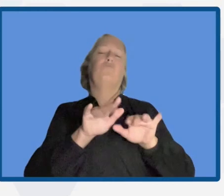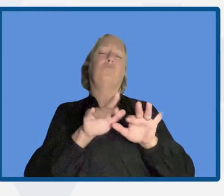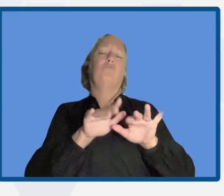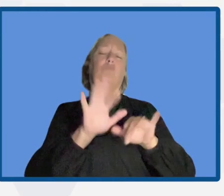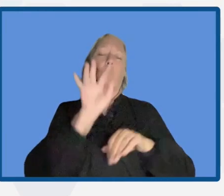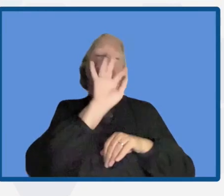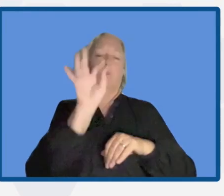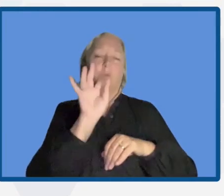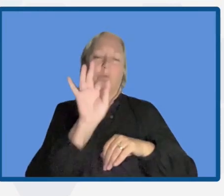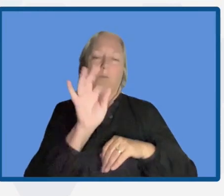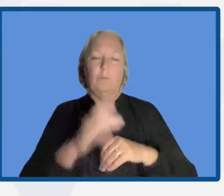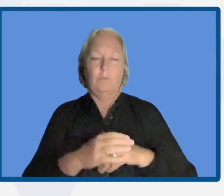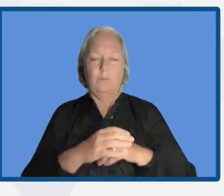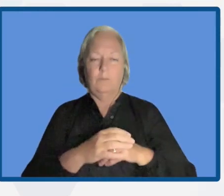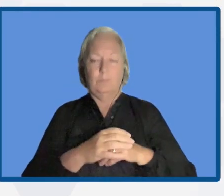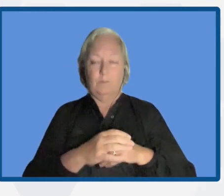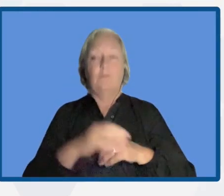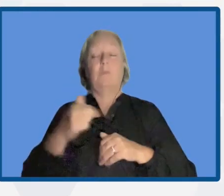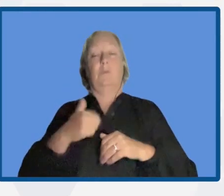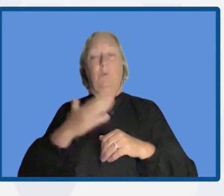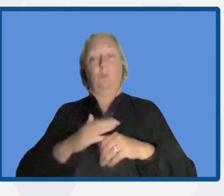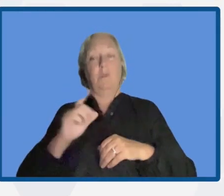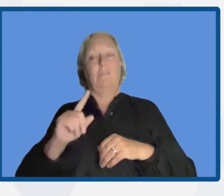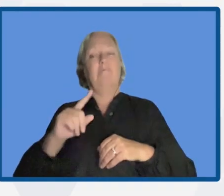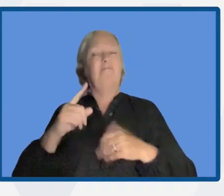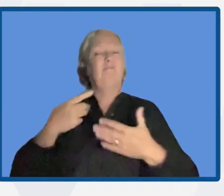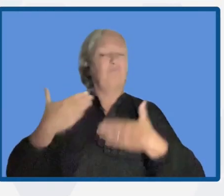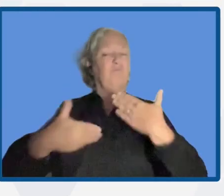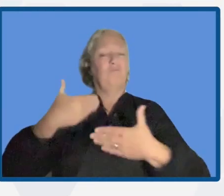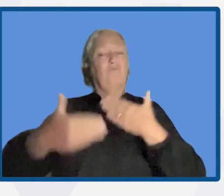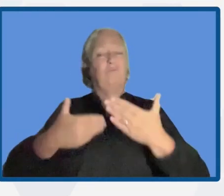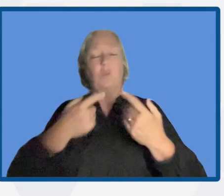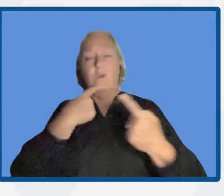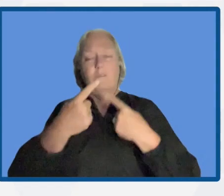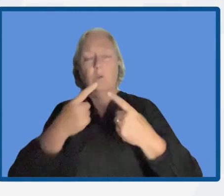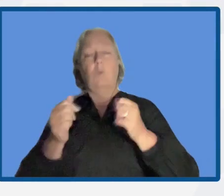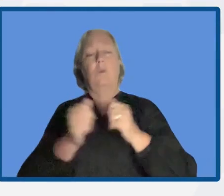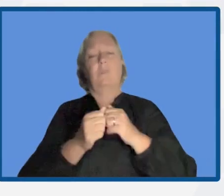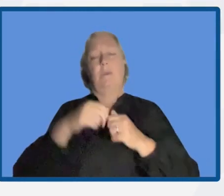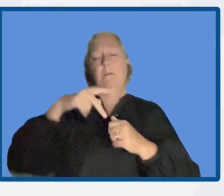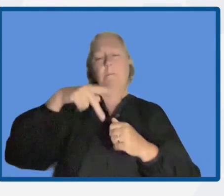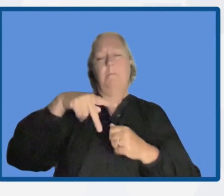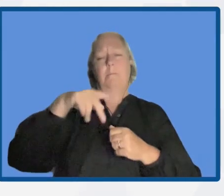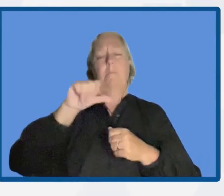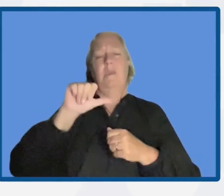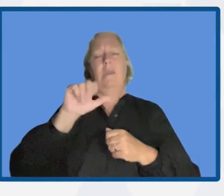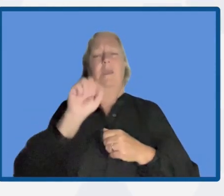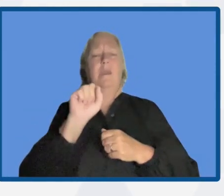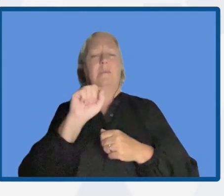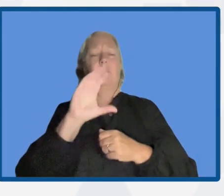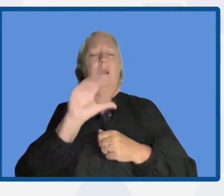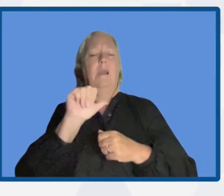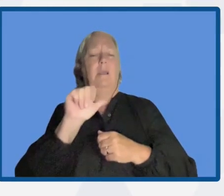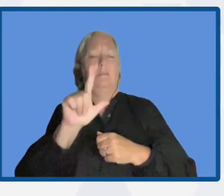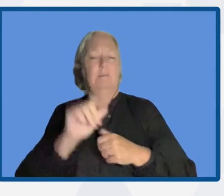So we will start our conversation with Pascal with